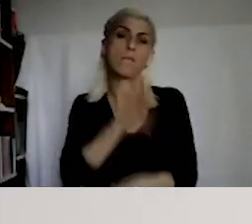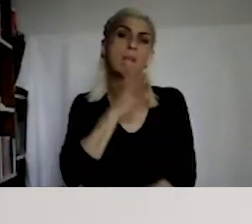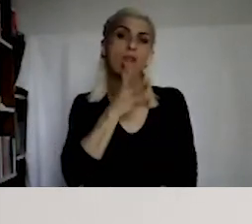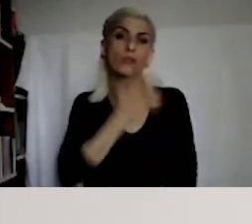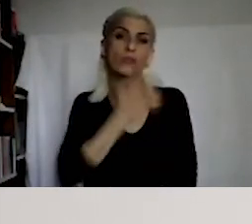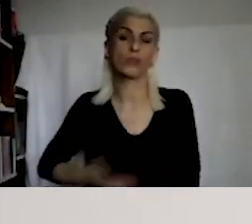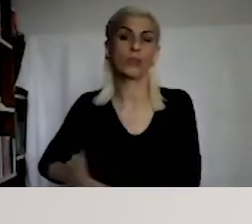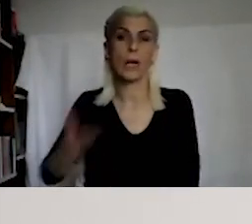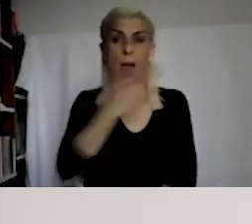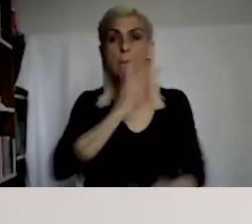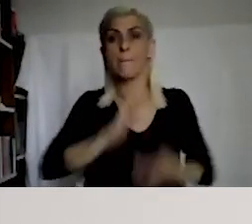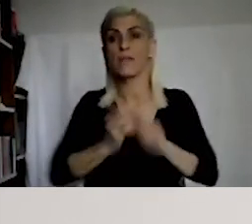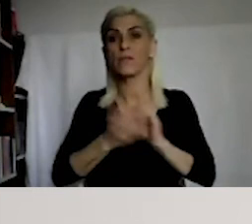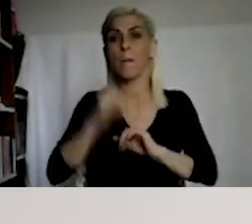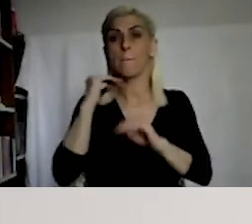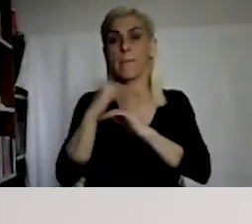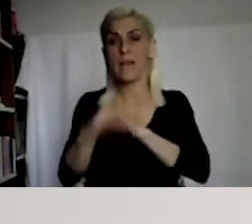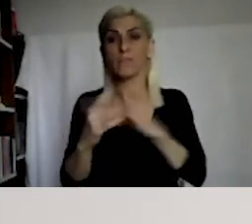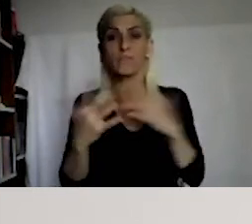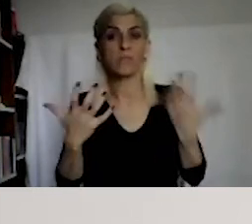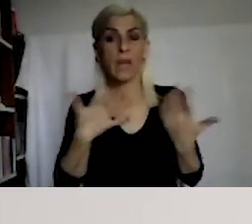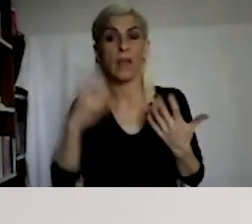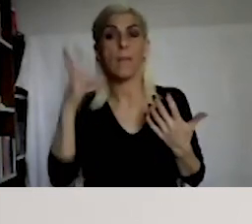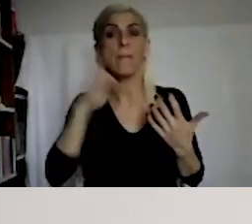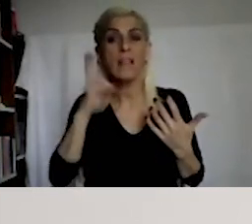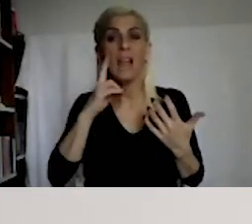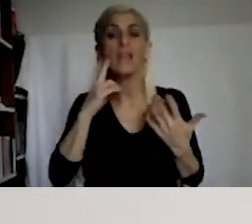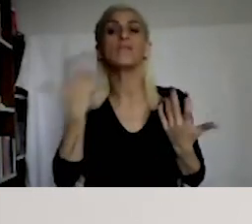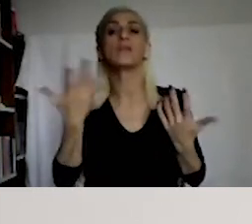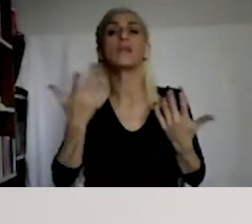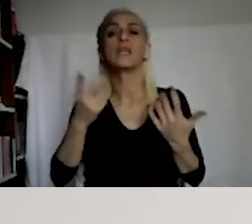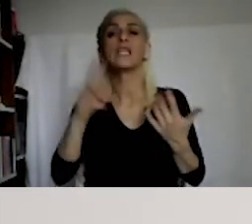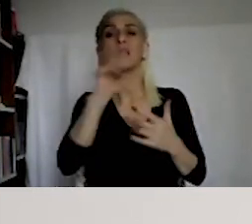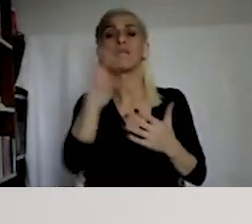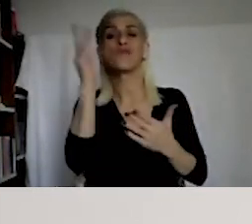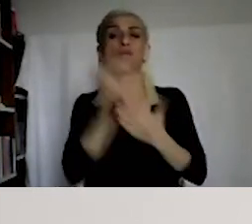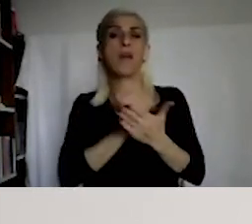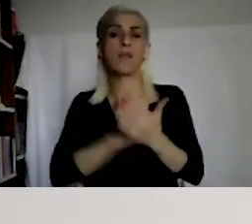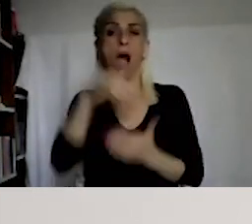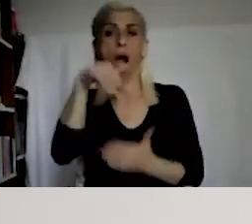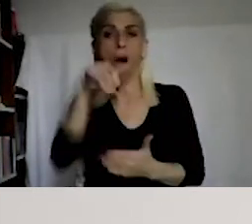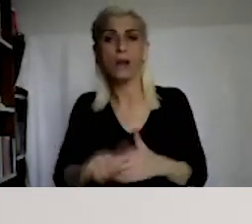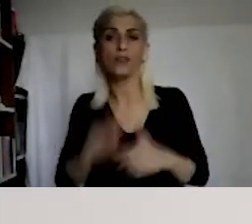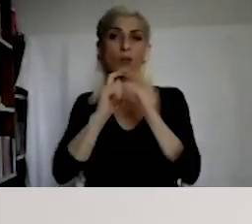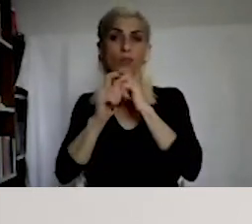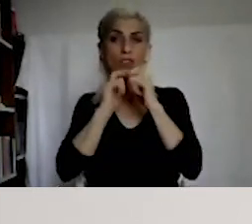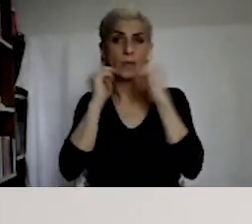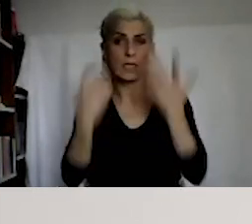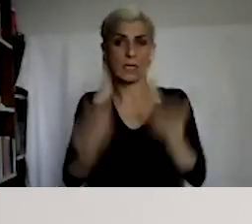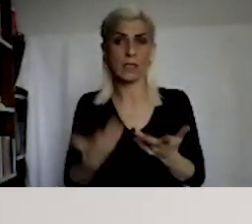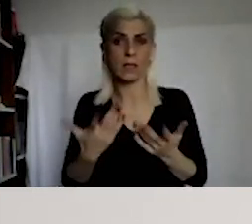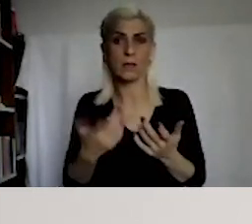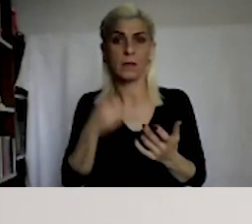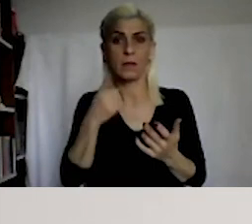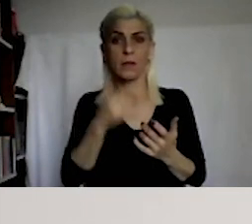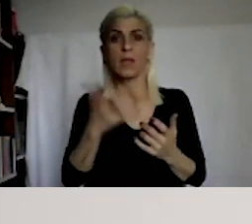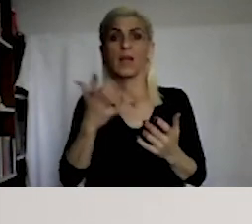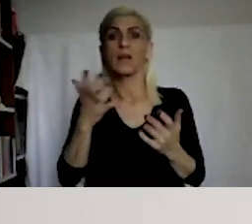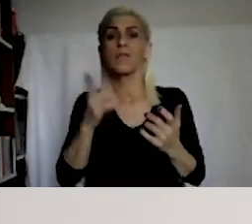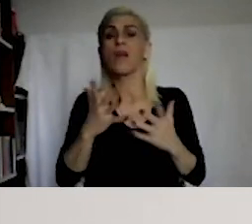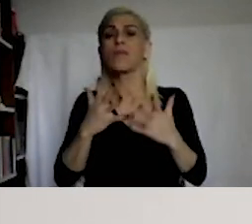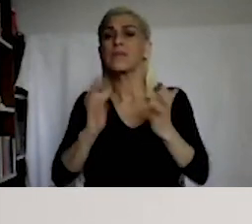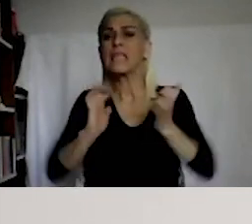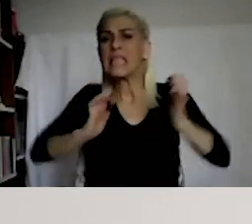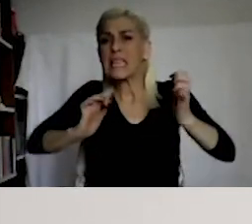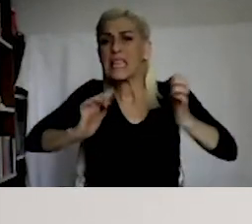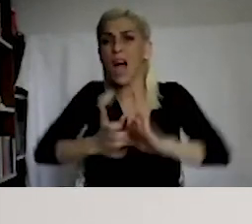Civil Political Rights Convention, Article 20 of the UN, provides a narrow sense of description